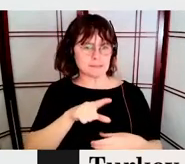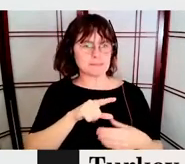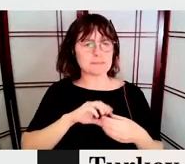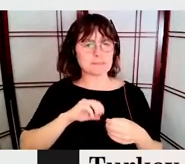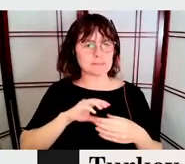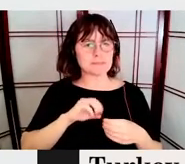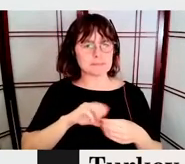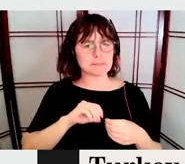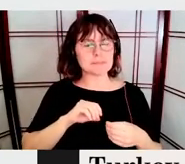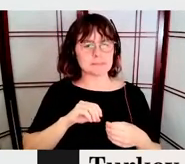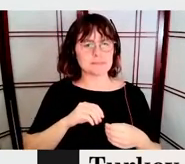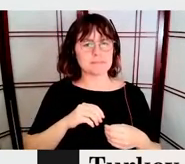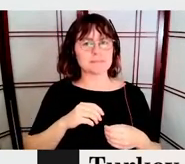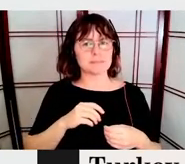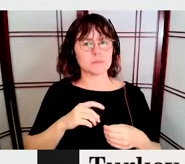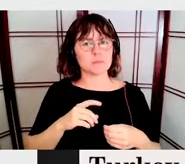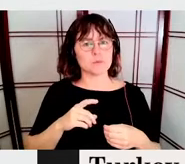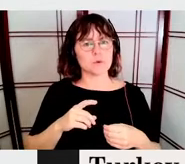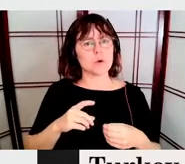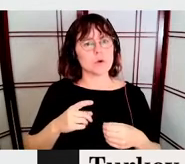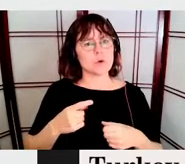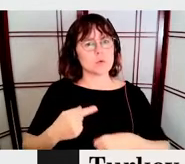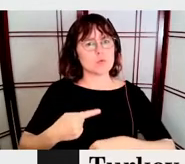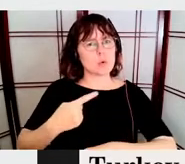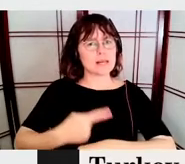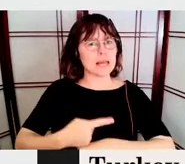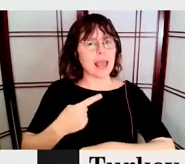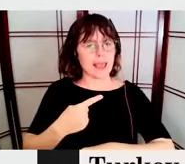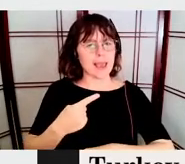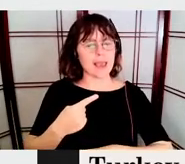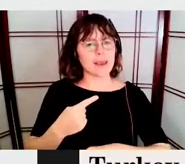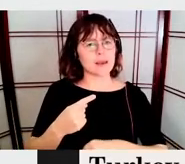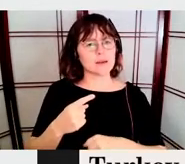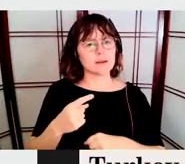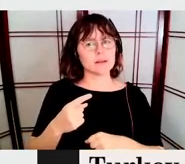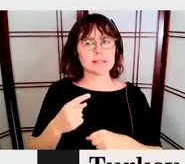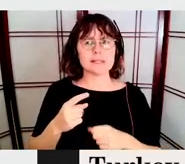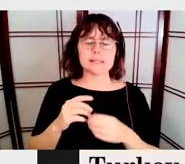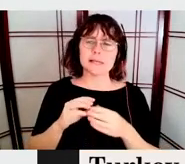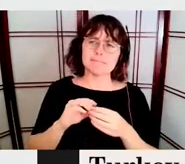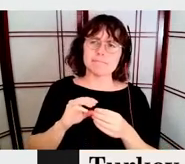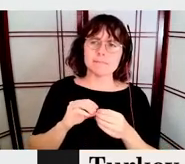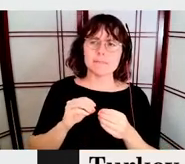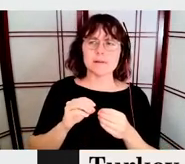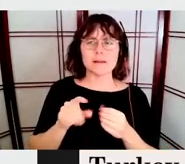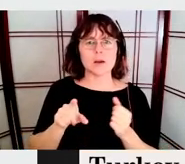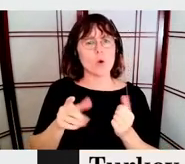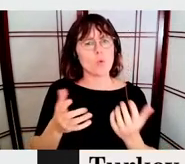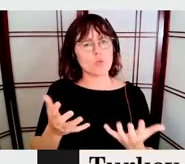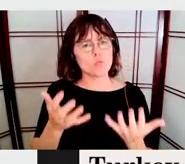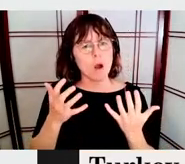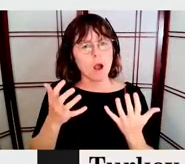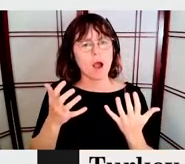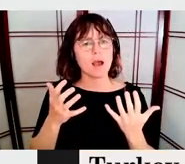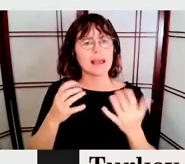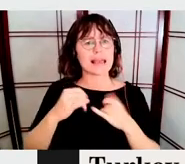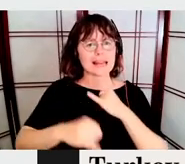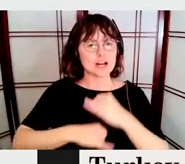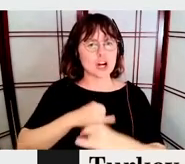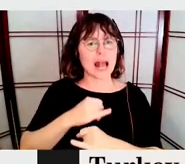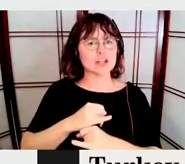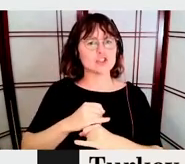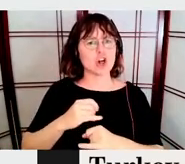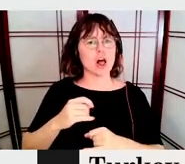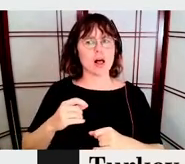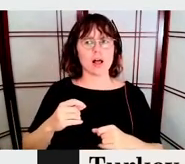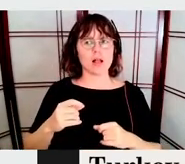and that he, he wanted to have a, like an international, uh, sign from the, from Massimo Villiani. And that's the M and the V and this is